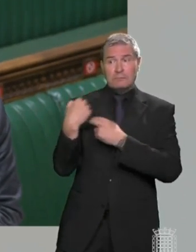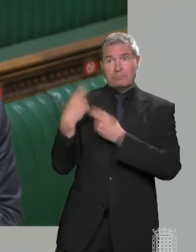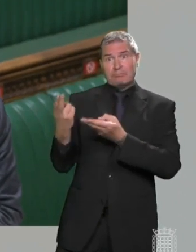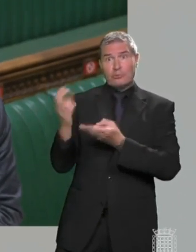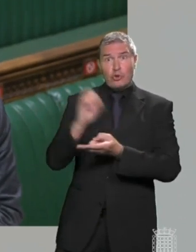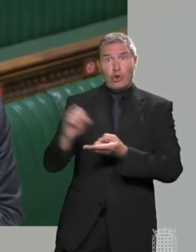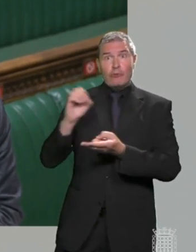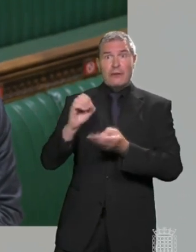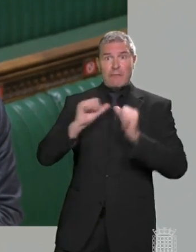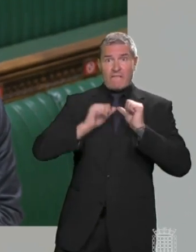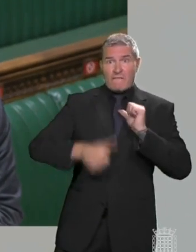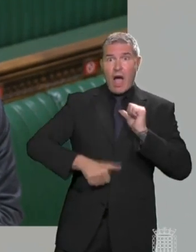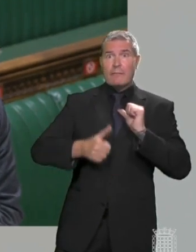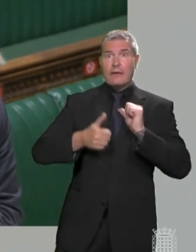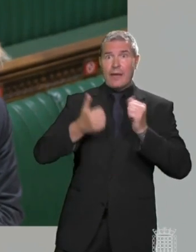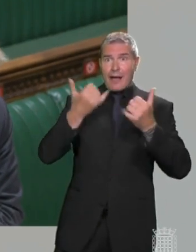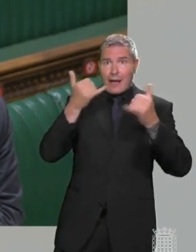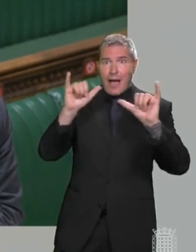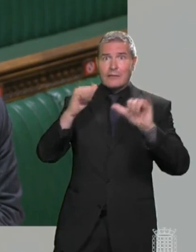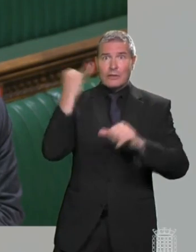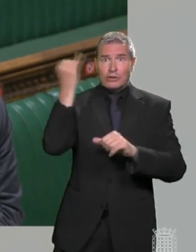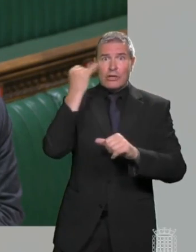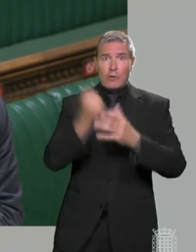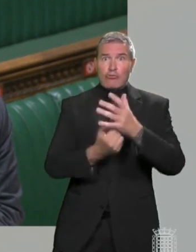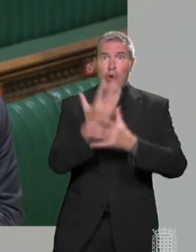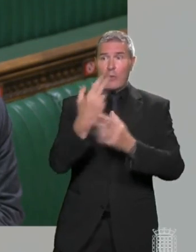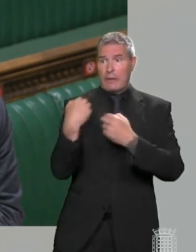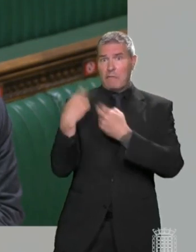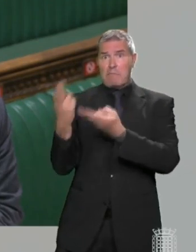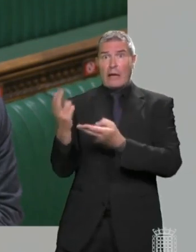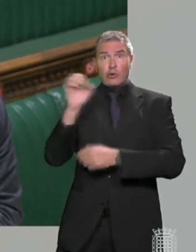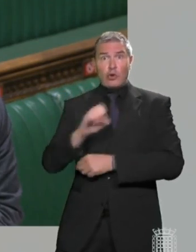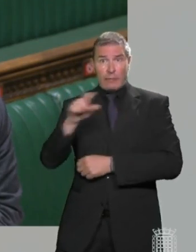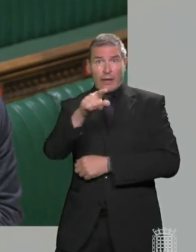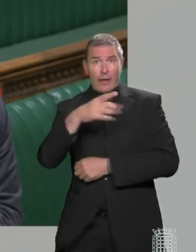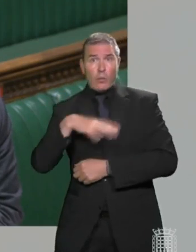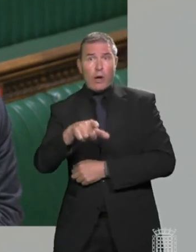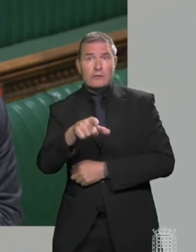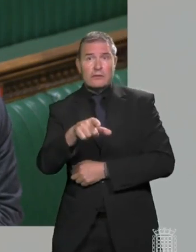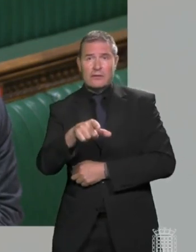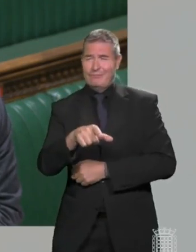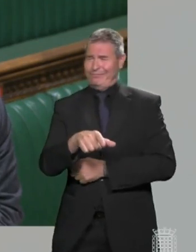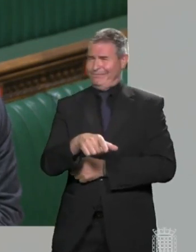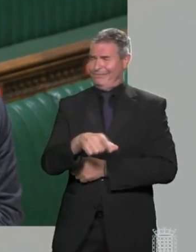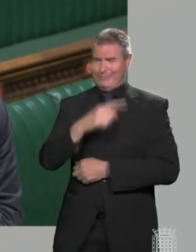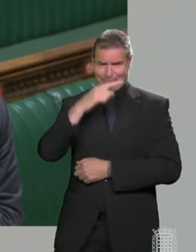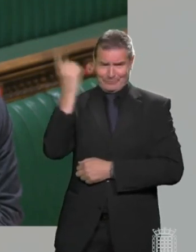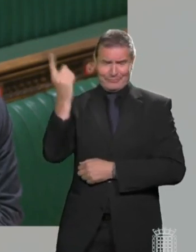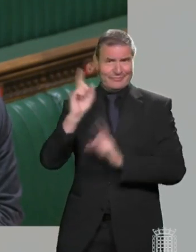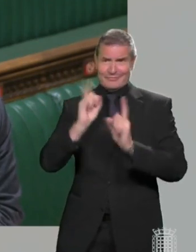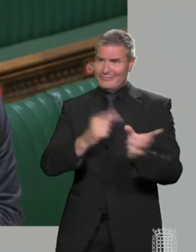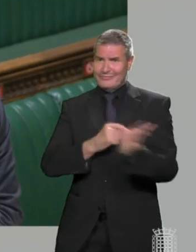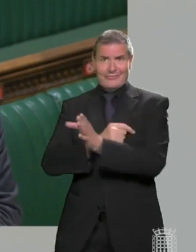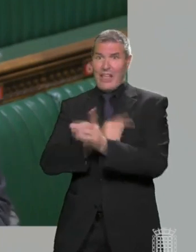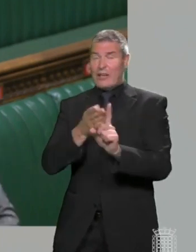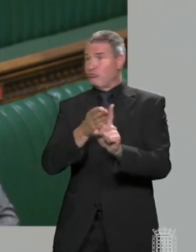of our agriculture to Brussels, lose all the opportunities that this country has gained, I think he is frankly out of his mind and going in